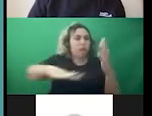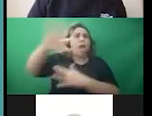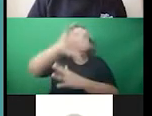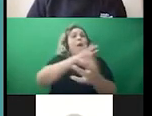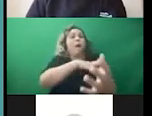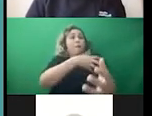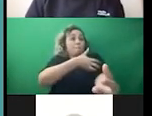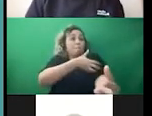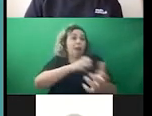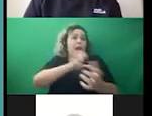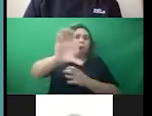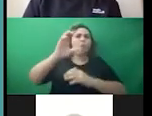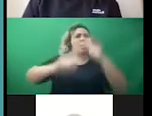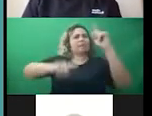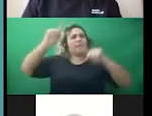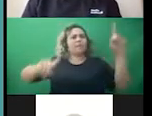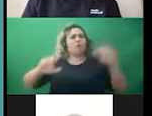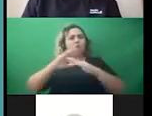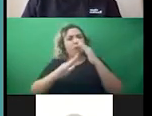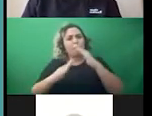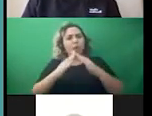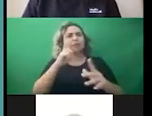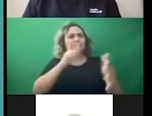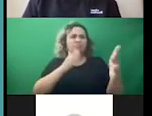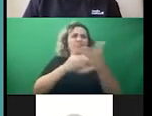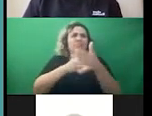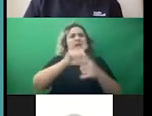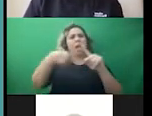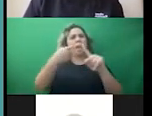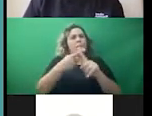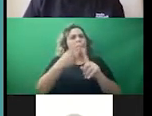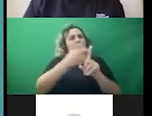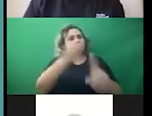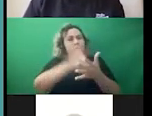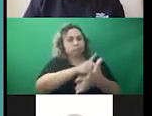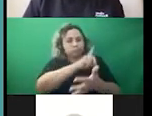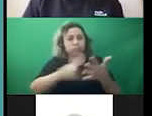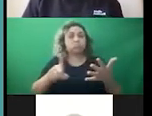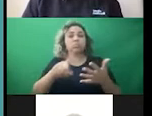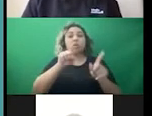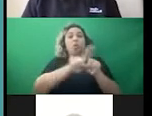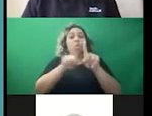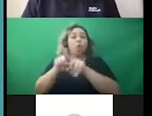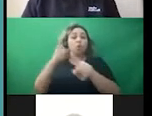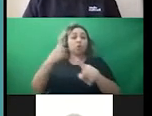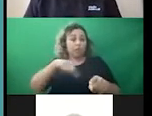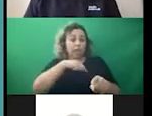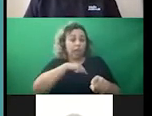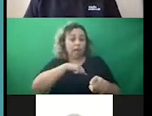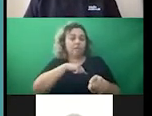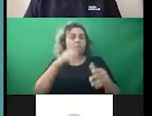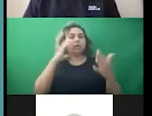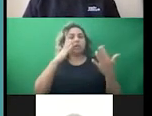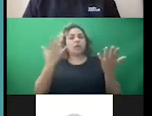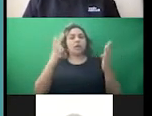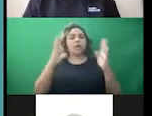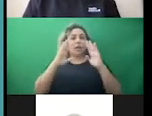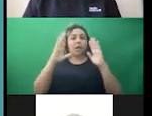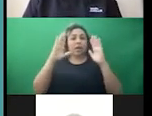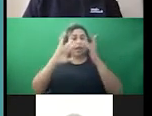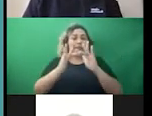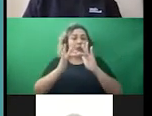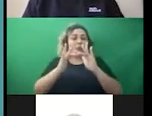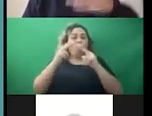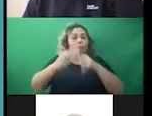communities. We also have a really wonderful and powerful network called the Media Justice Network.